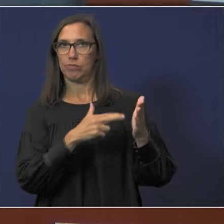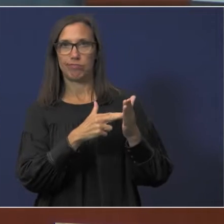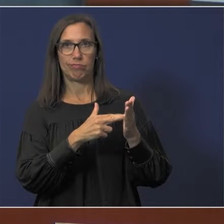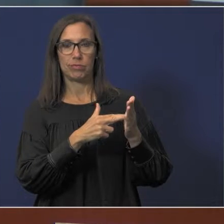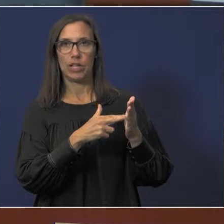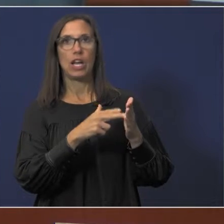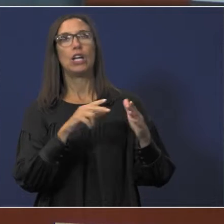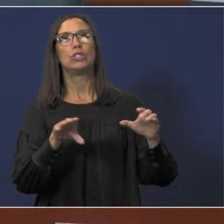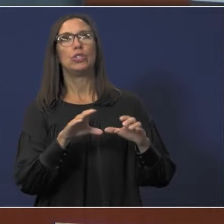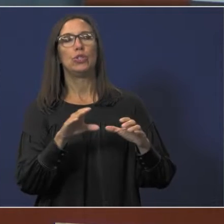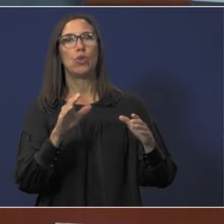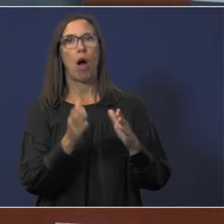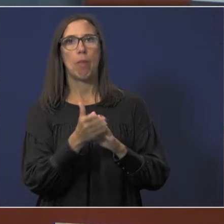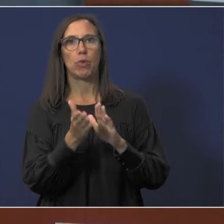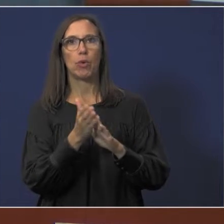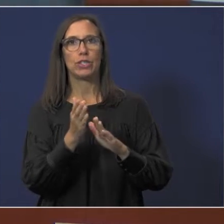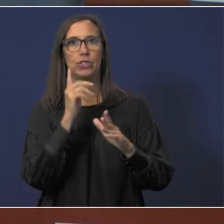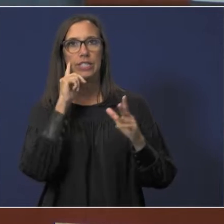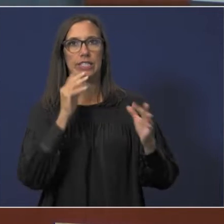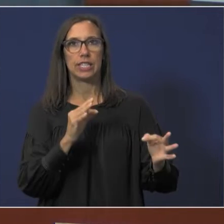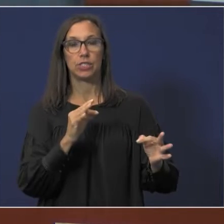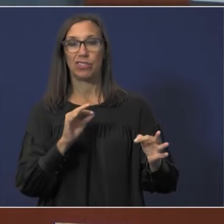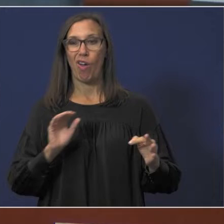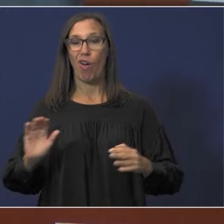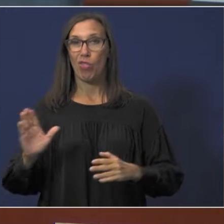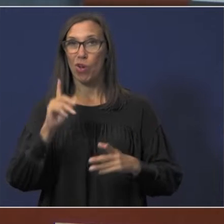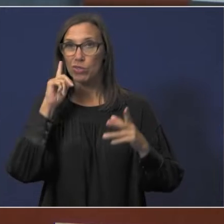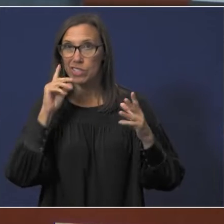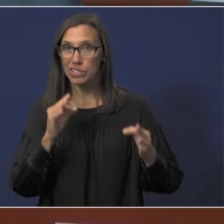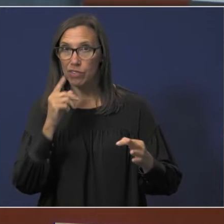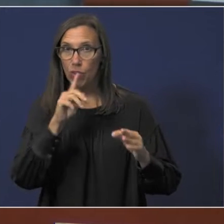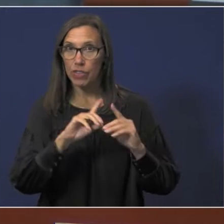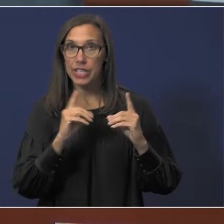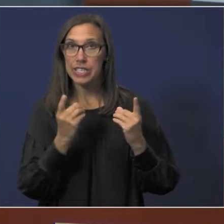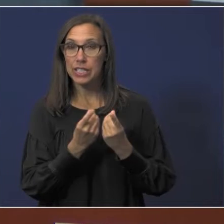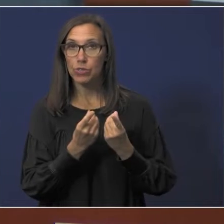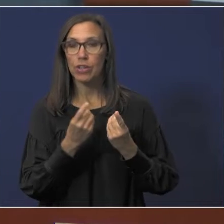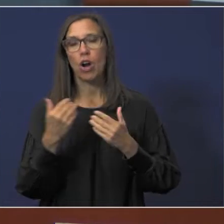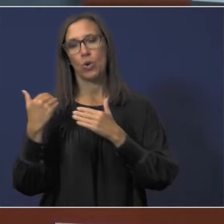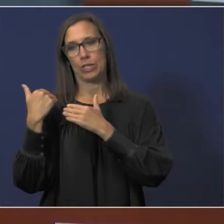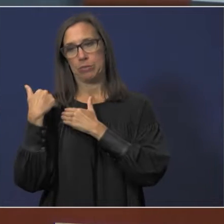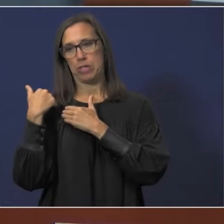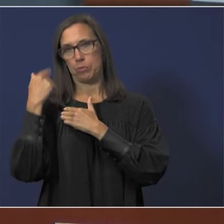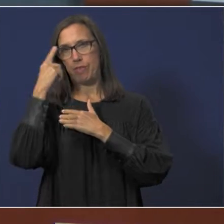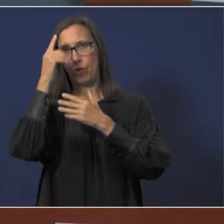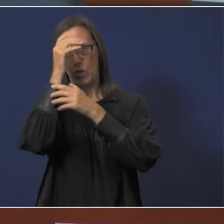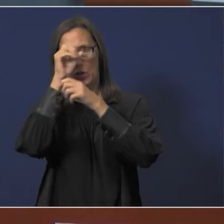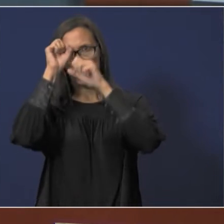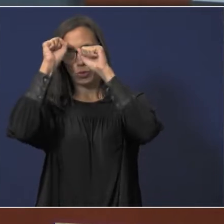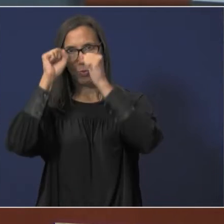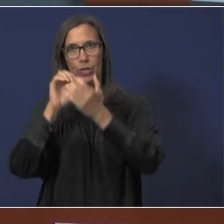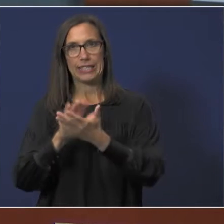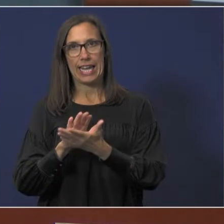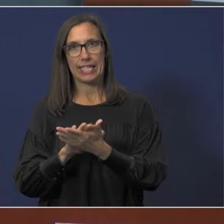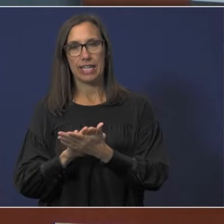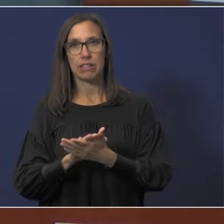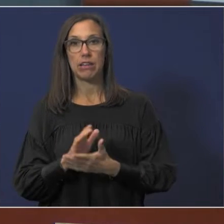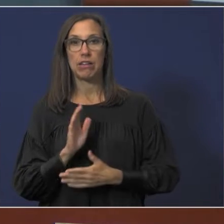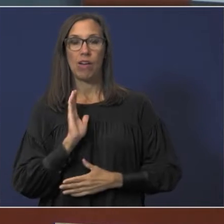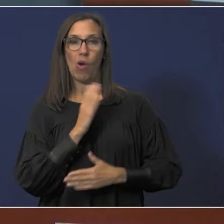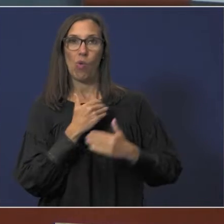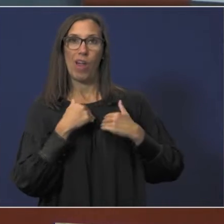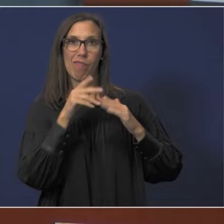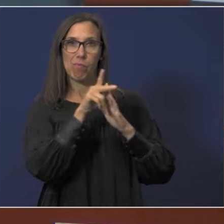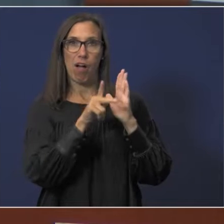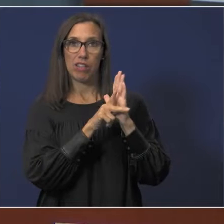operational decisions. The management and day-to-day operations of the district are the responsibility of the superintendent. We have policies